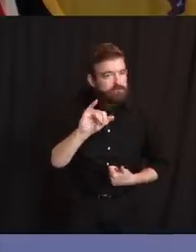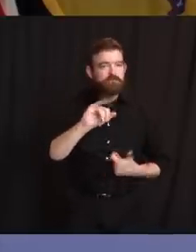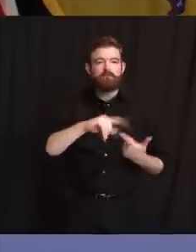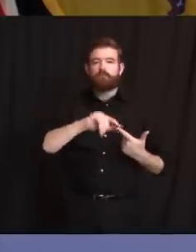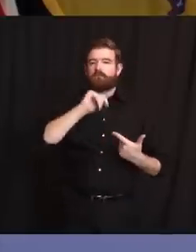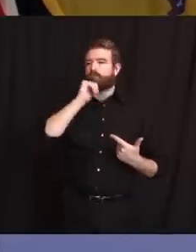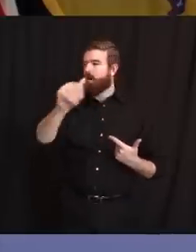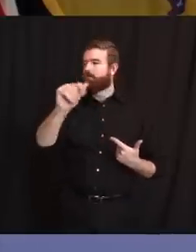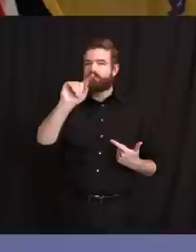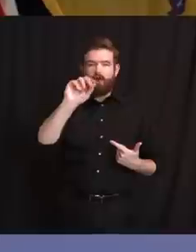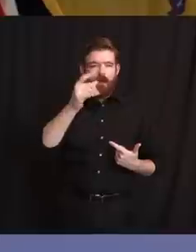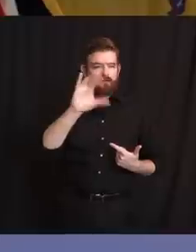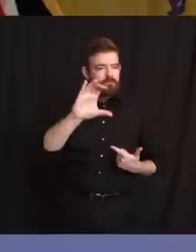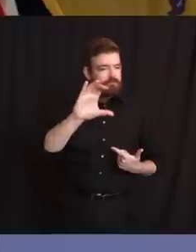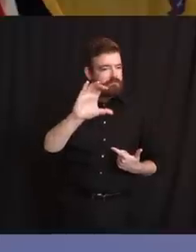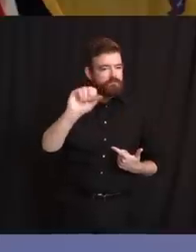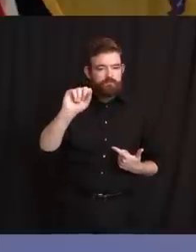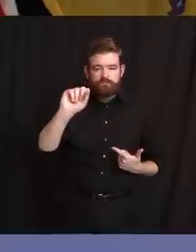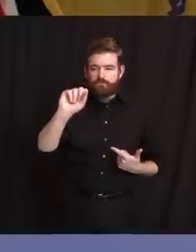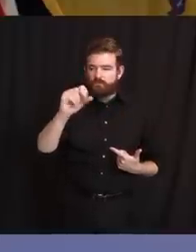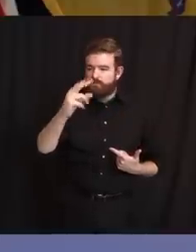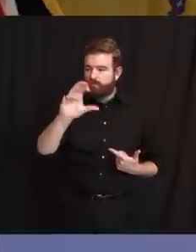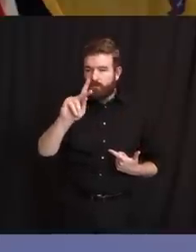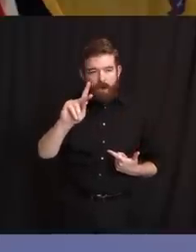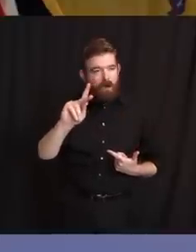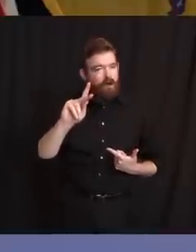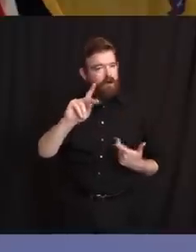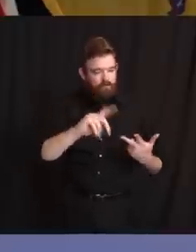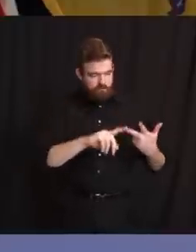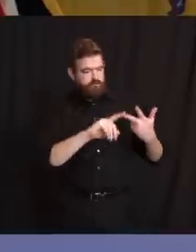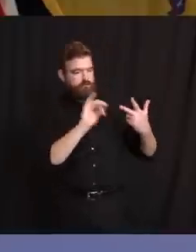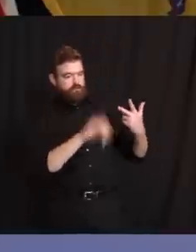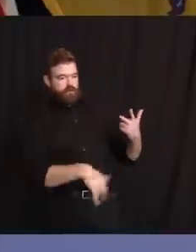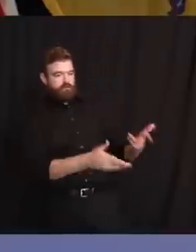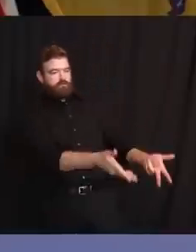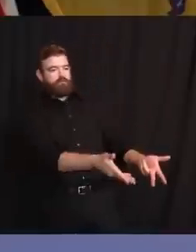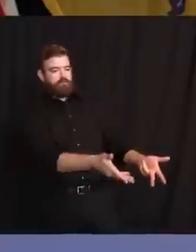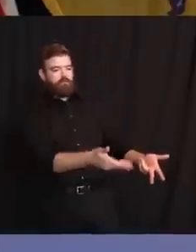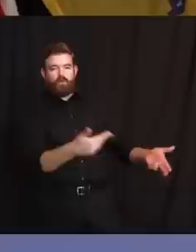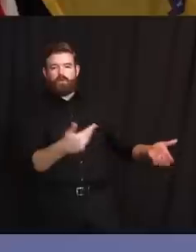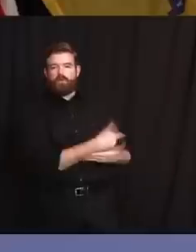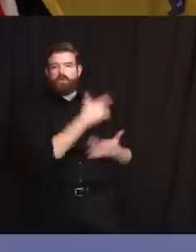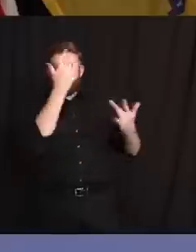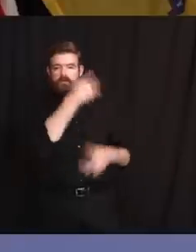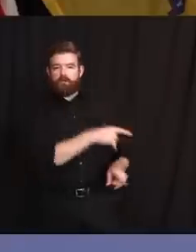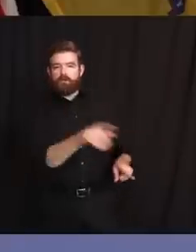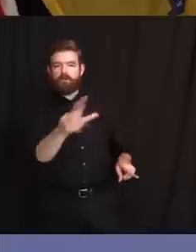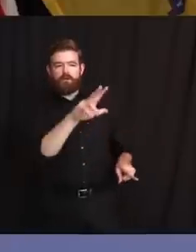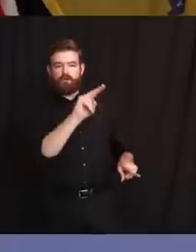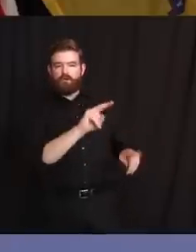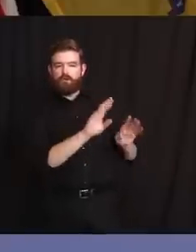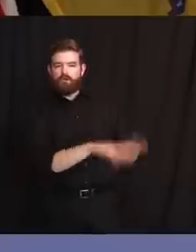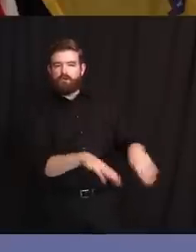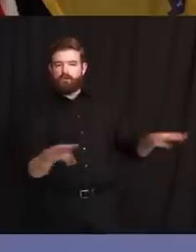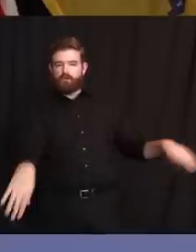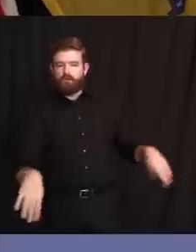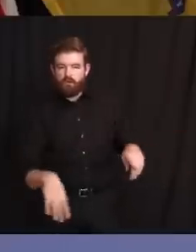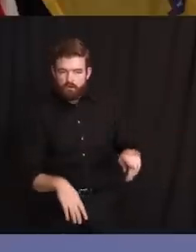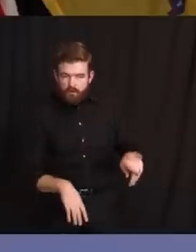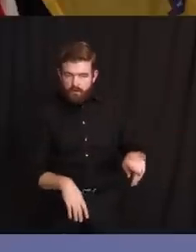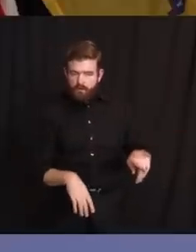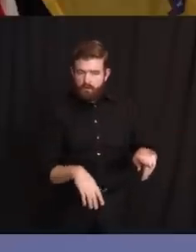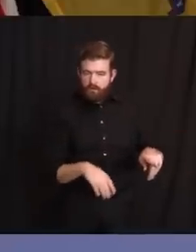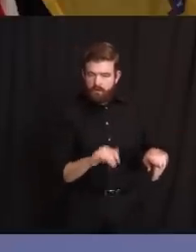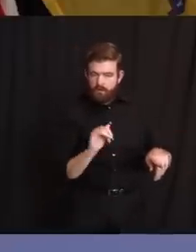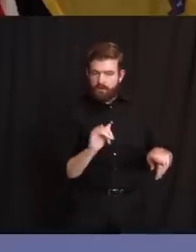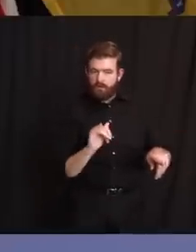risk factor identified among children is active COVID-19 infection or exposure to the virus or living